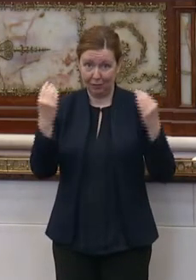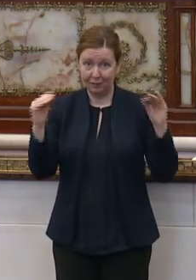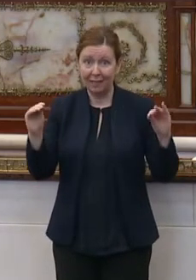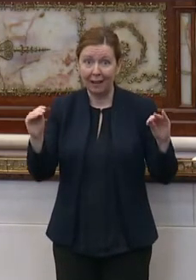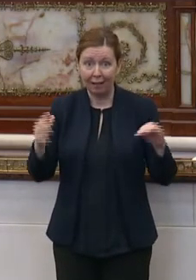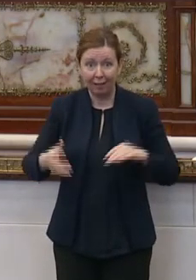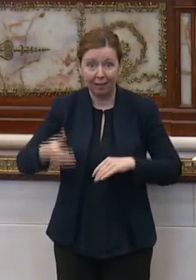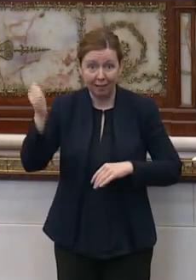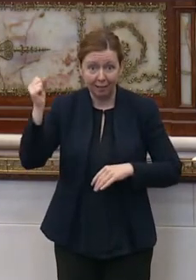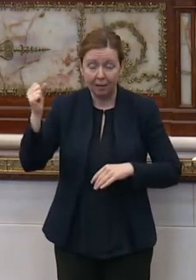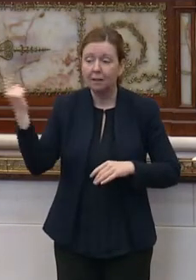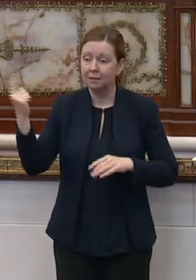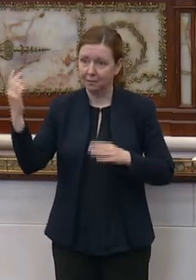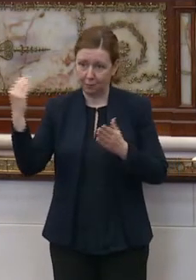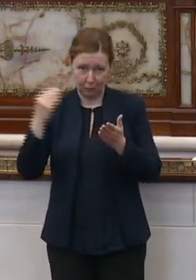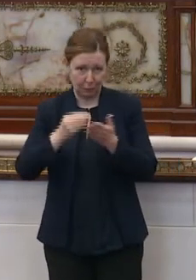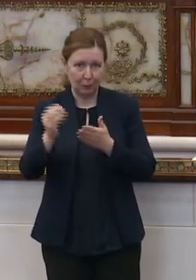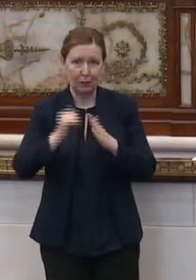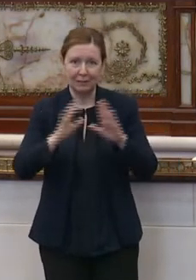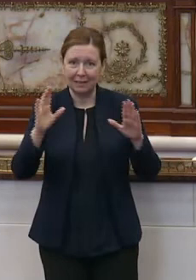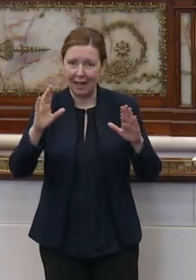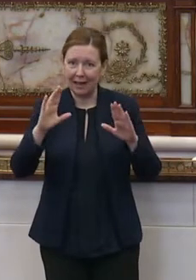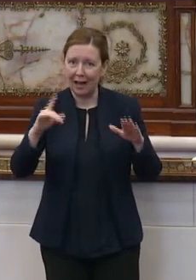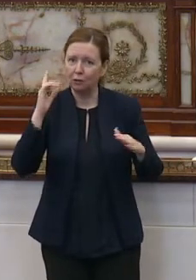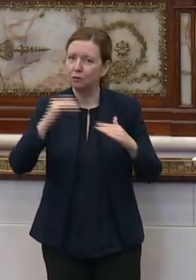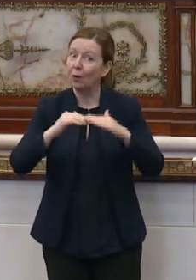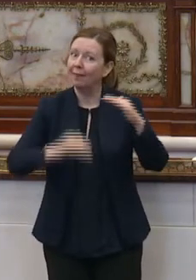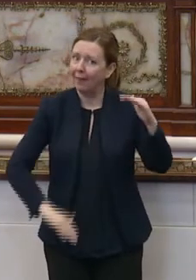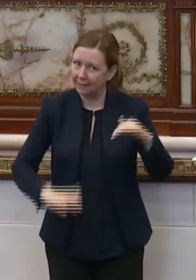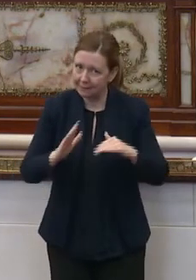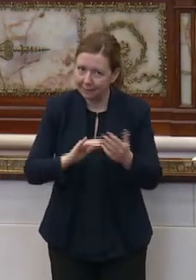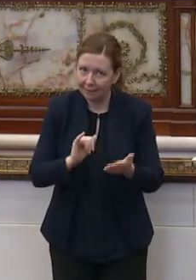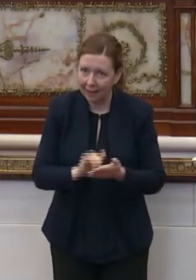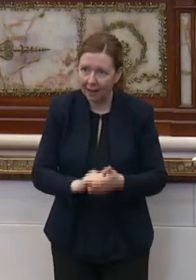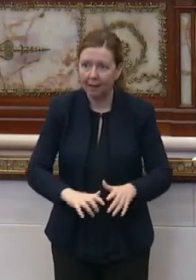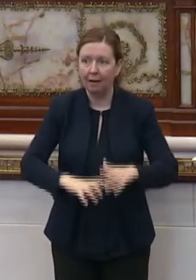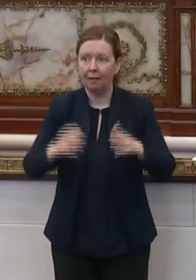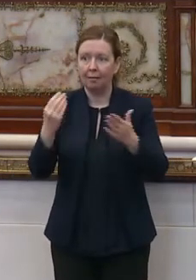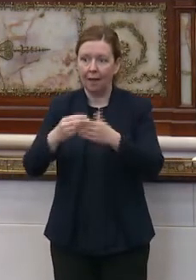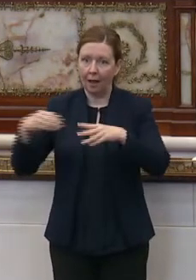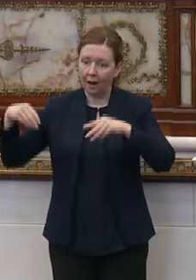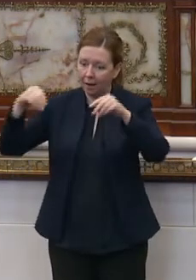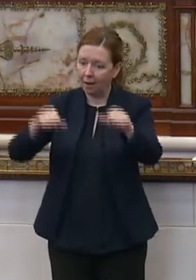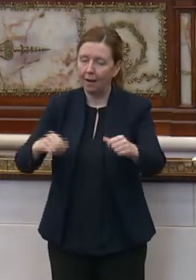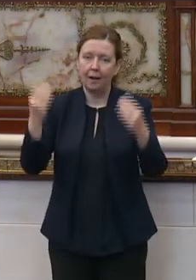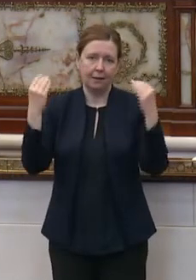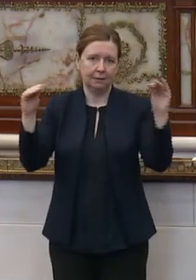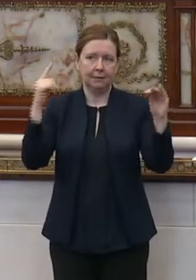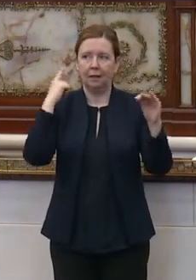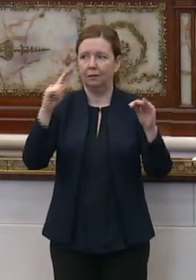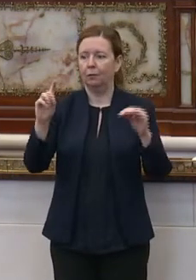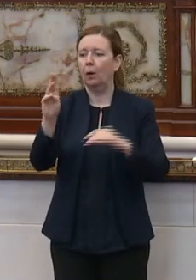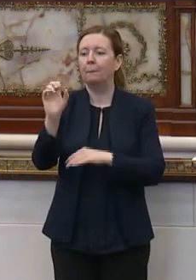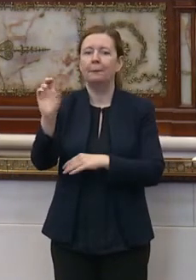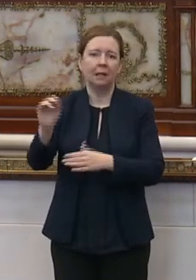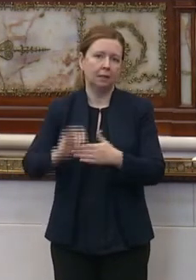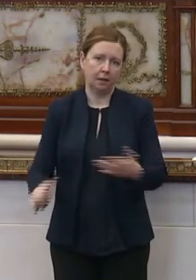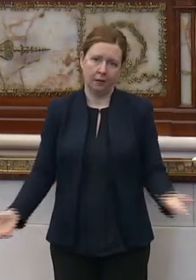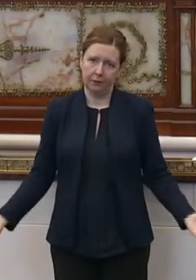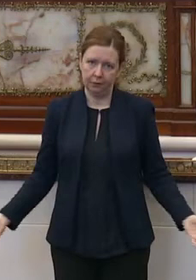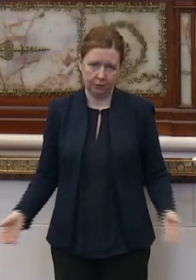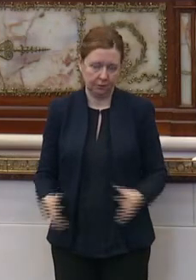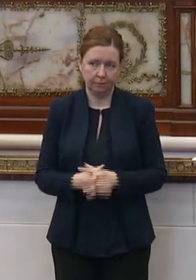someone will purchase that home for a lot less than that, put a lot of money into it and sell it for a million dollars.